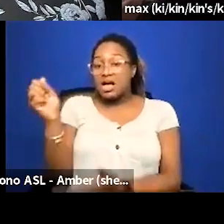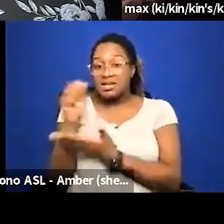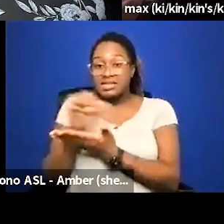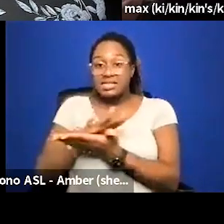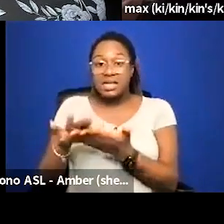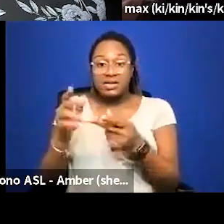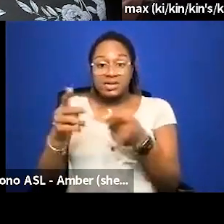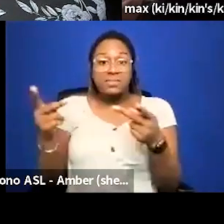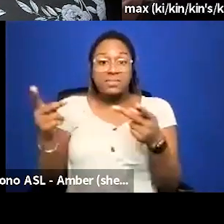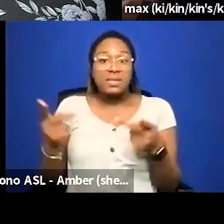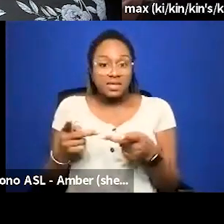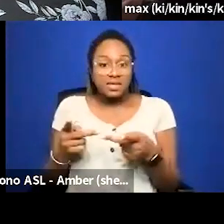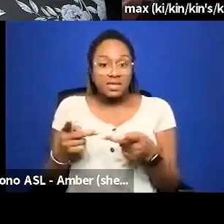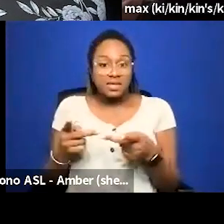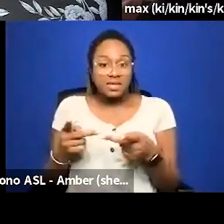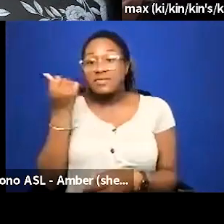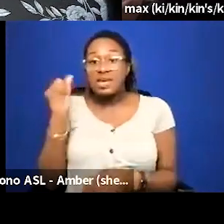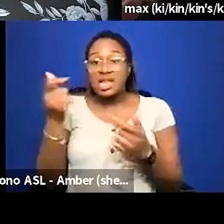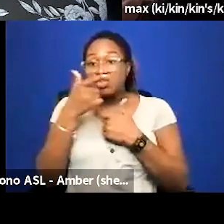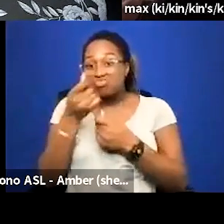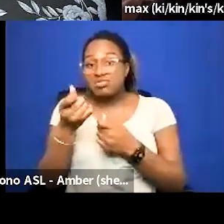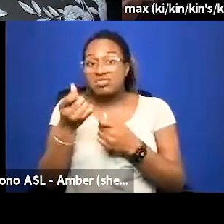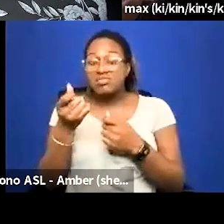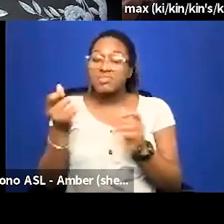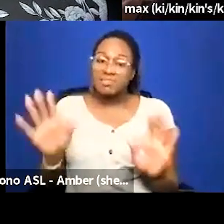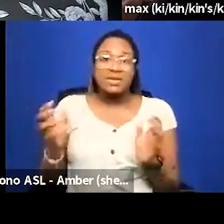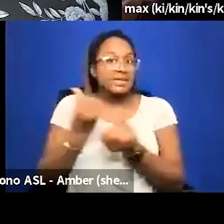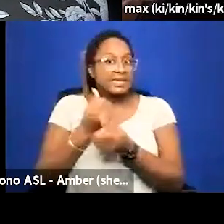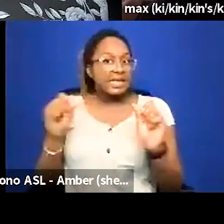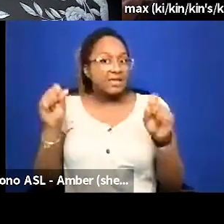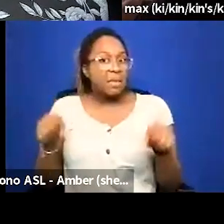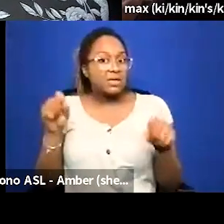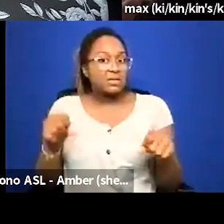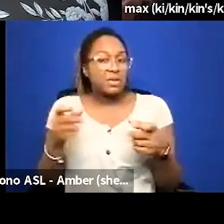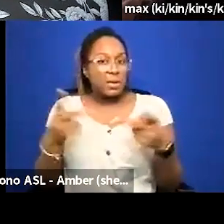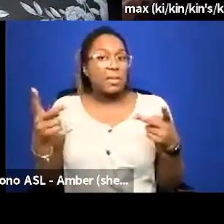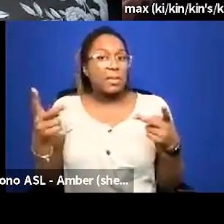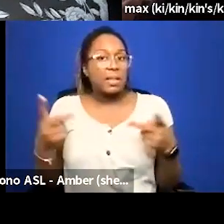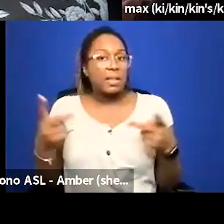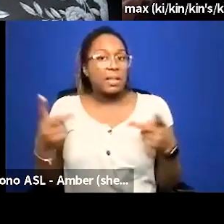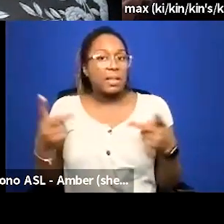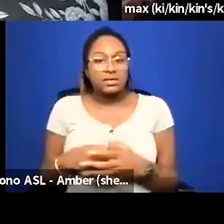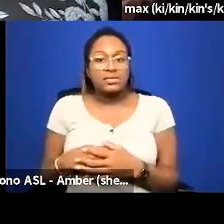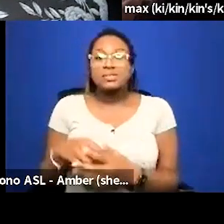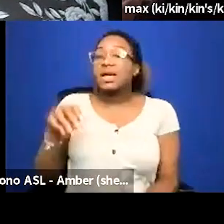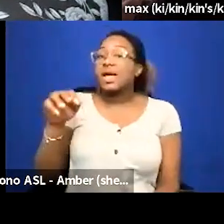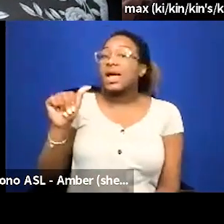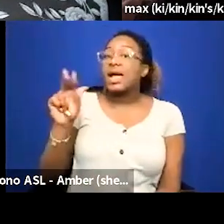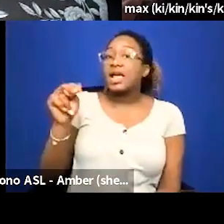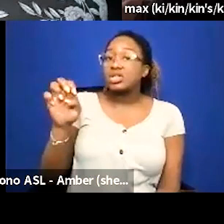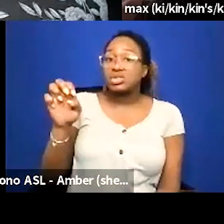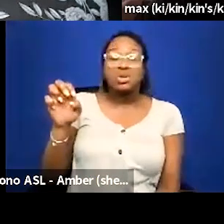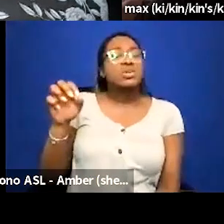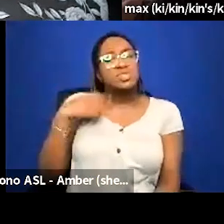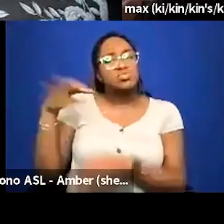any interest in a completely well as safe as possible space online would you yeah would you describe that